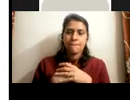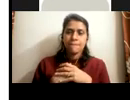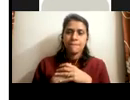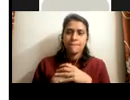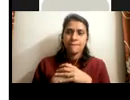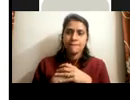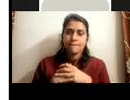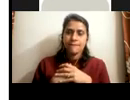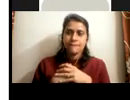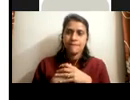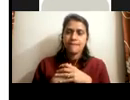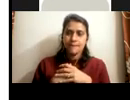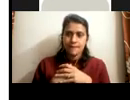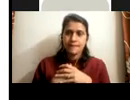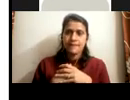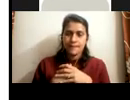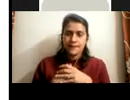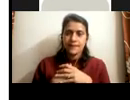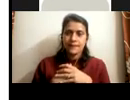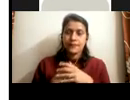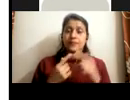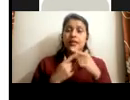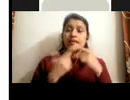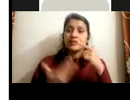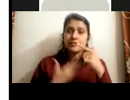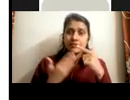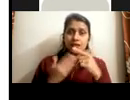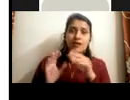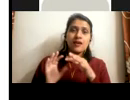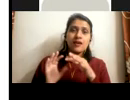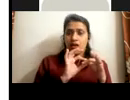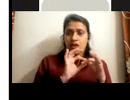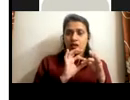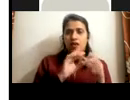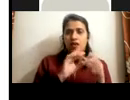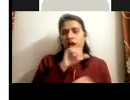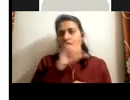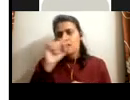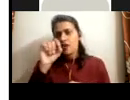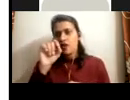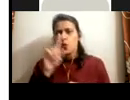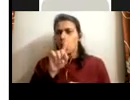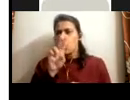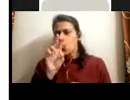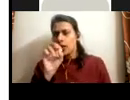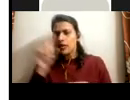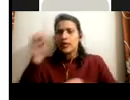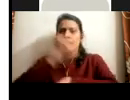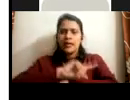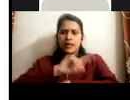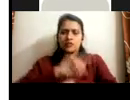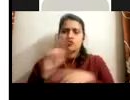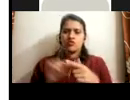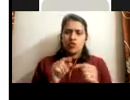the train and hire program runs through. It typically takes about 100 and 120 days from the start to identify a job,